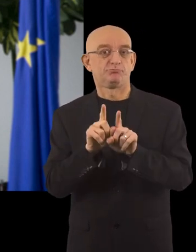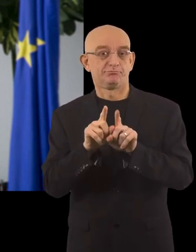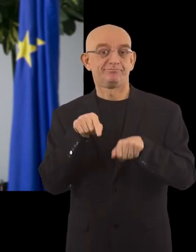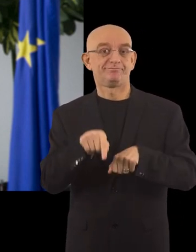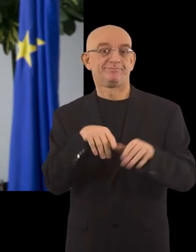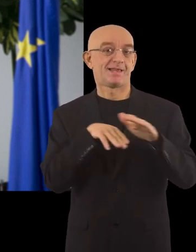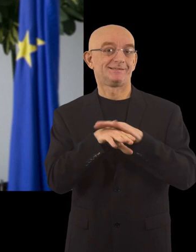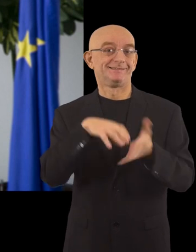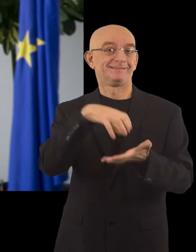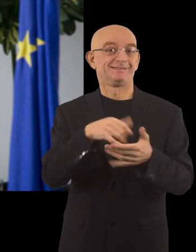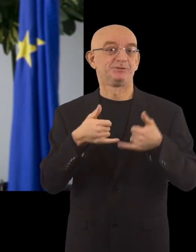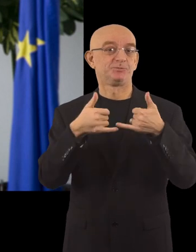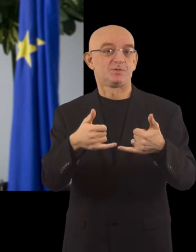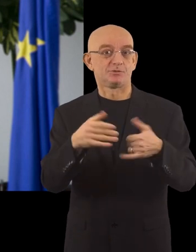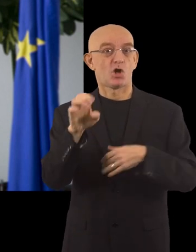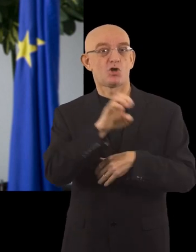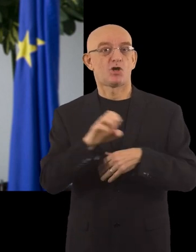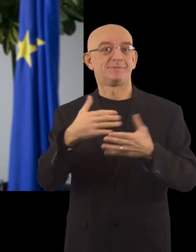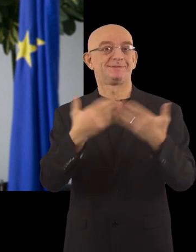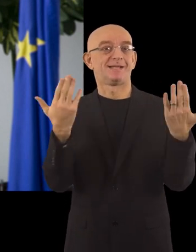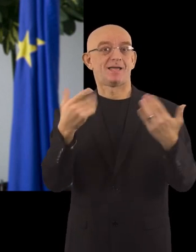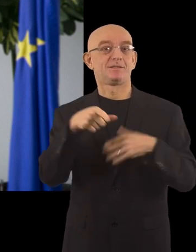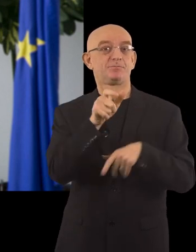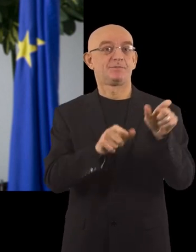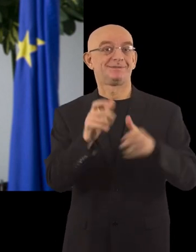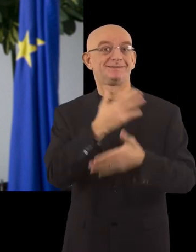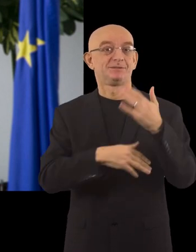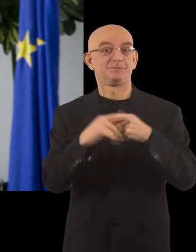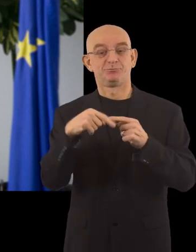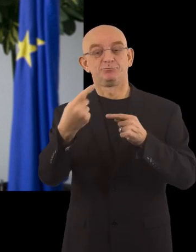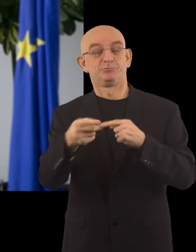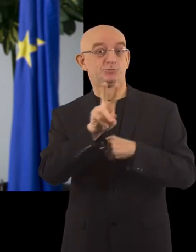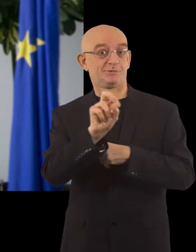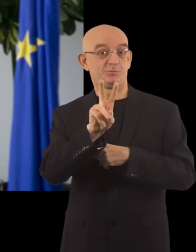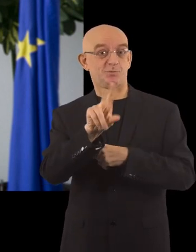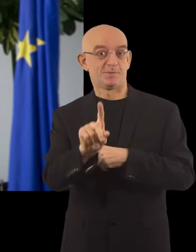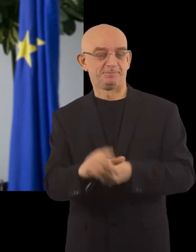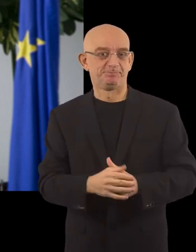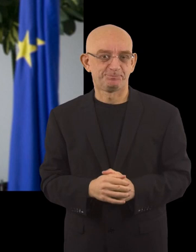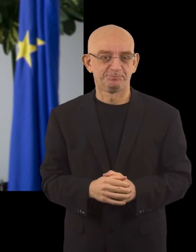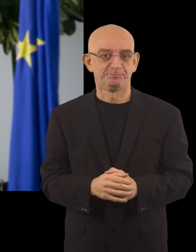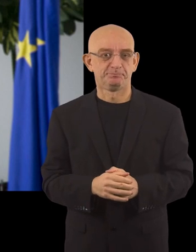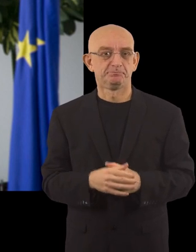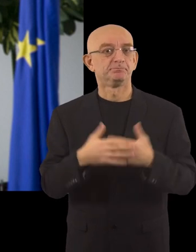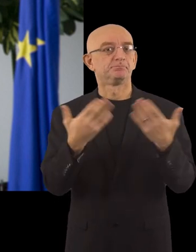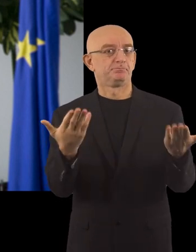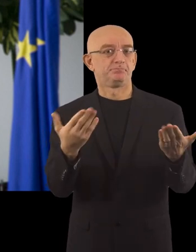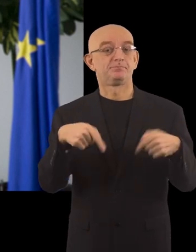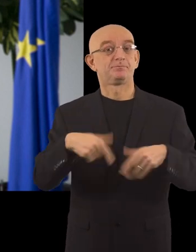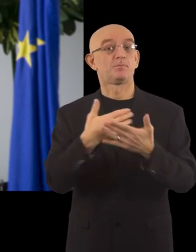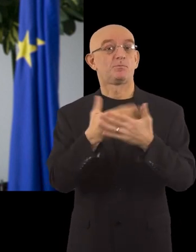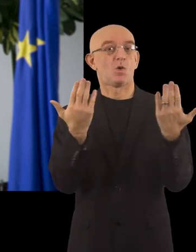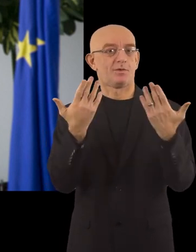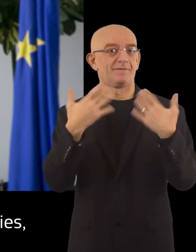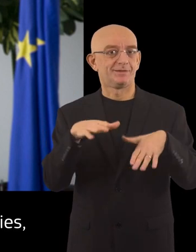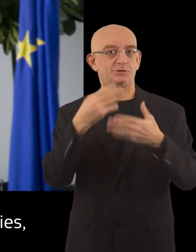of the Access City Award and of the European Day of Persons with Disabilities next year in 2021. As mentioned during